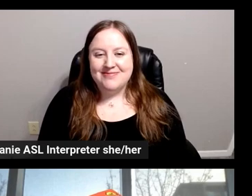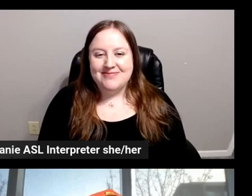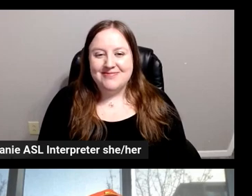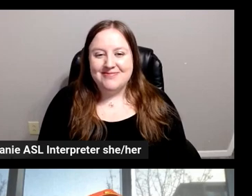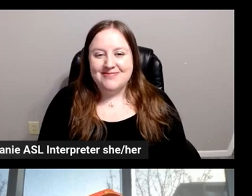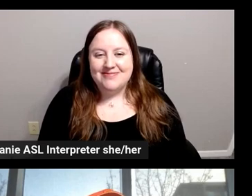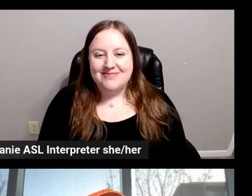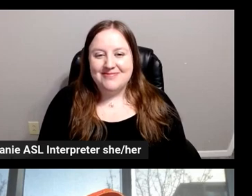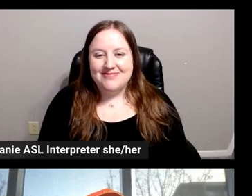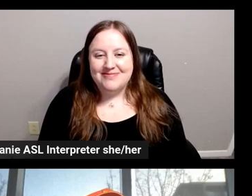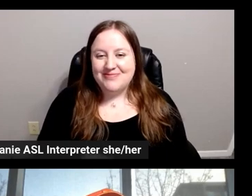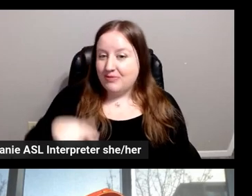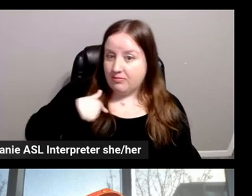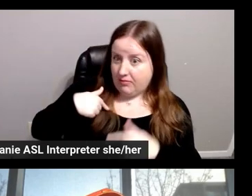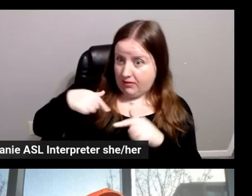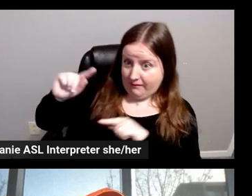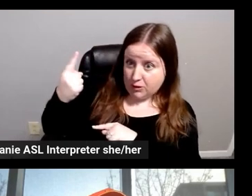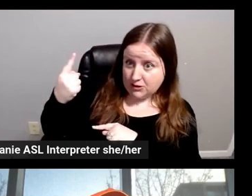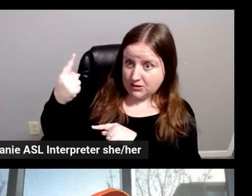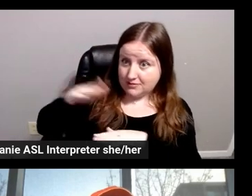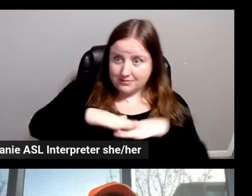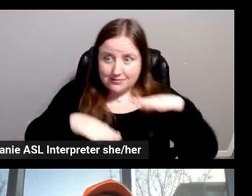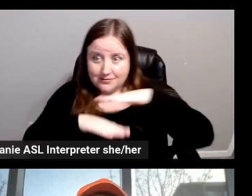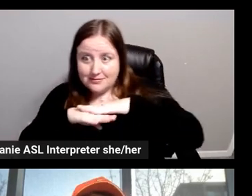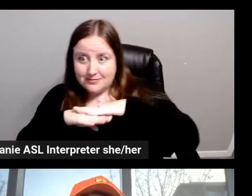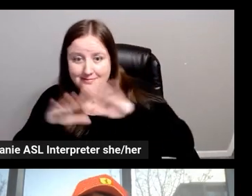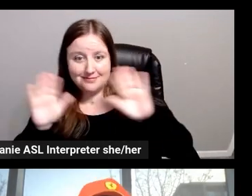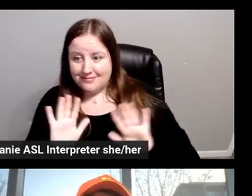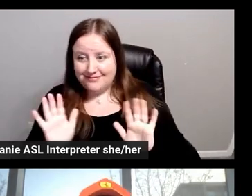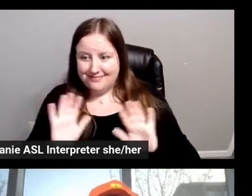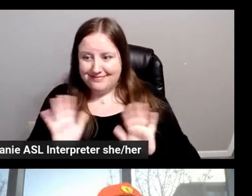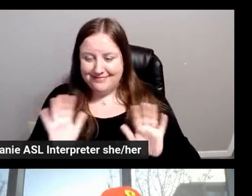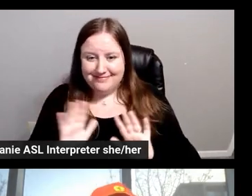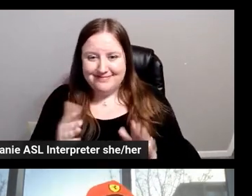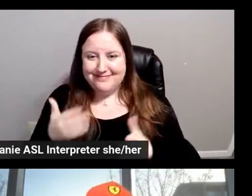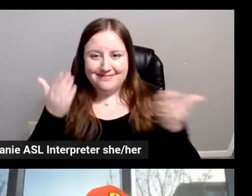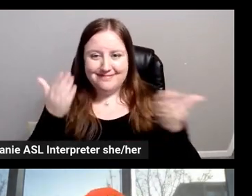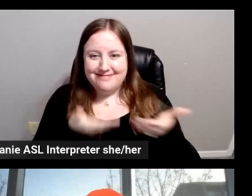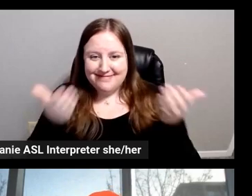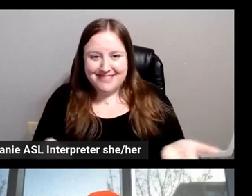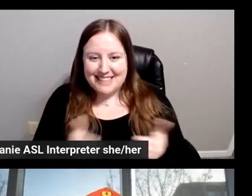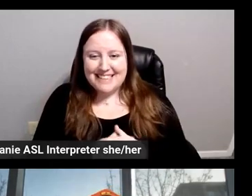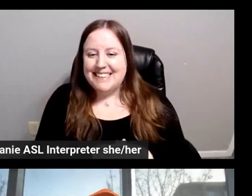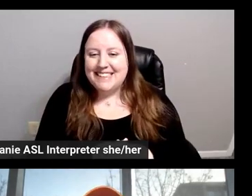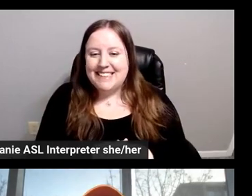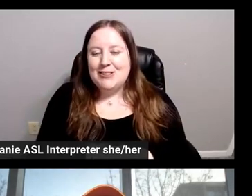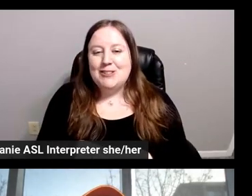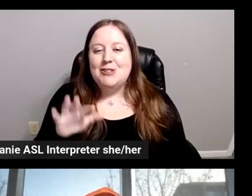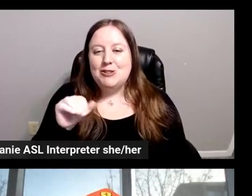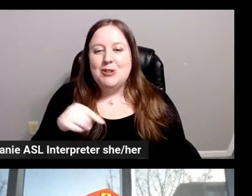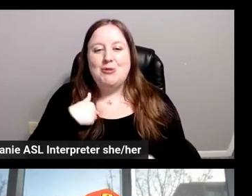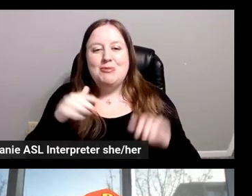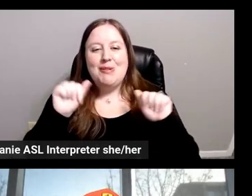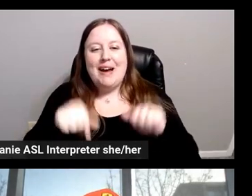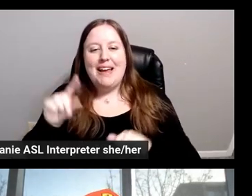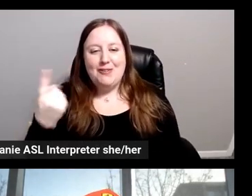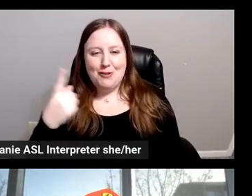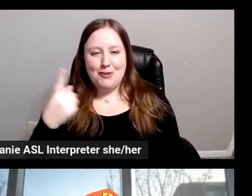Shall I go first? Go for it. Go for You should certainly go first.